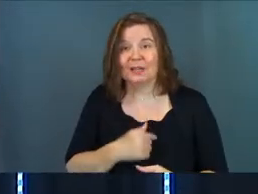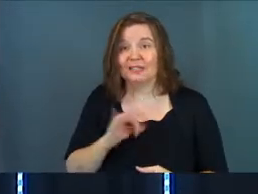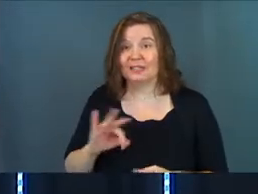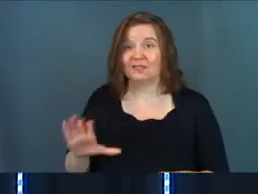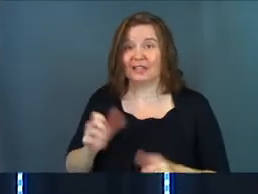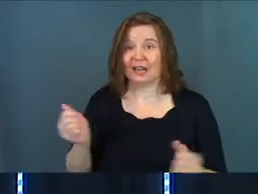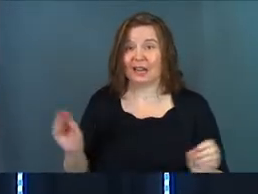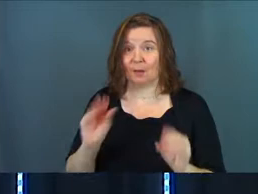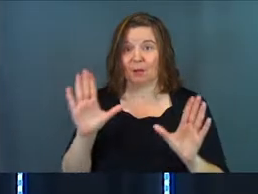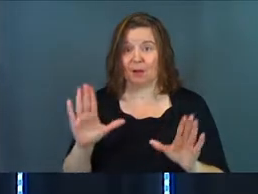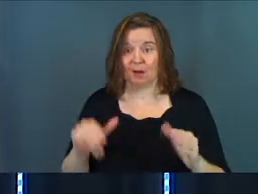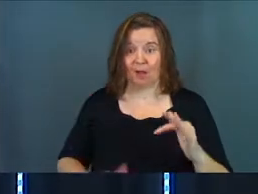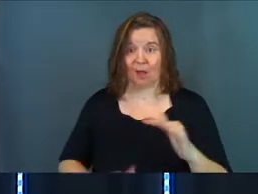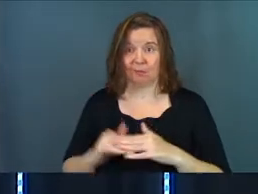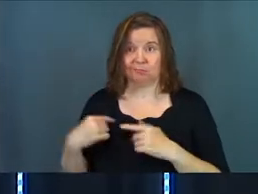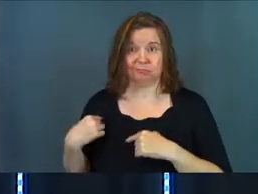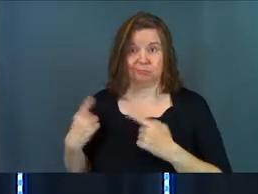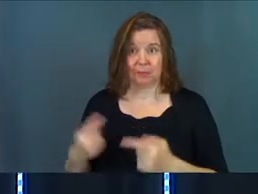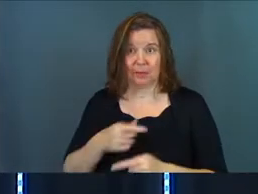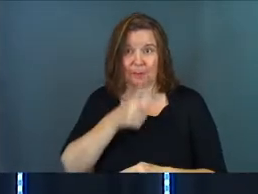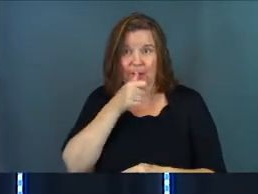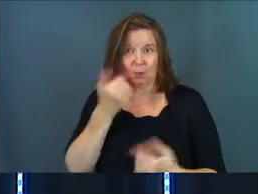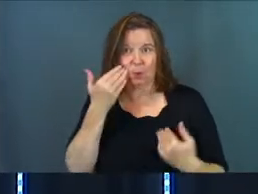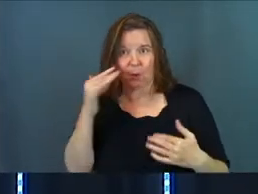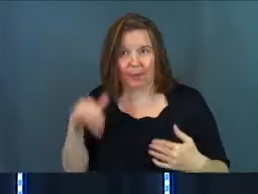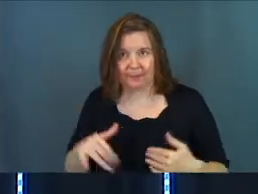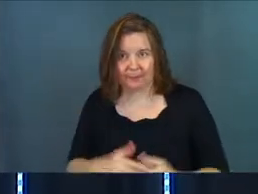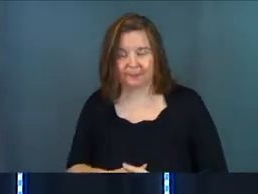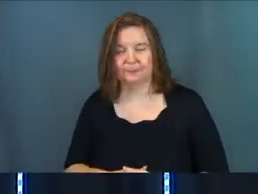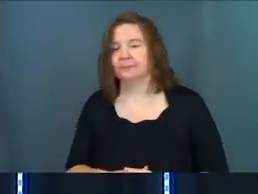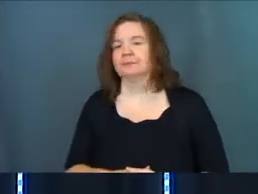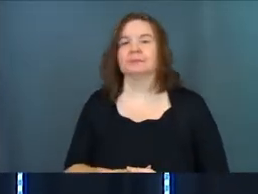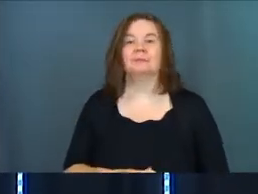us if he did any miracles up to this point privately. We don't know that.